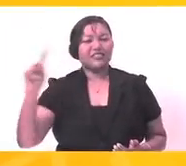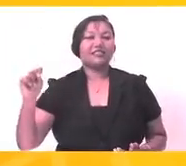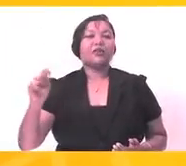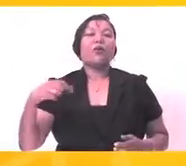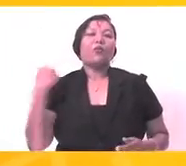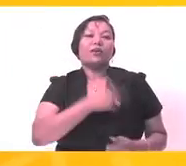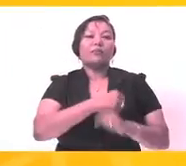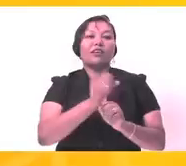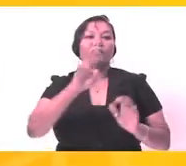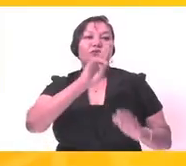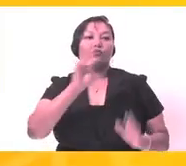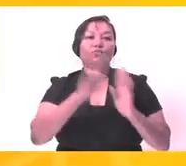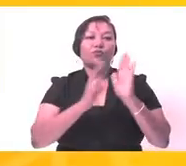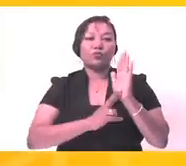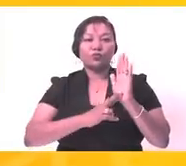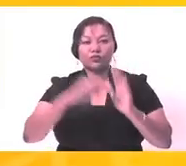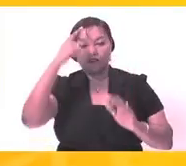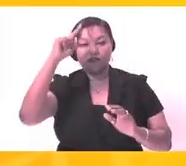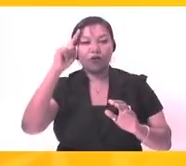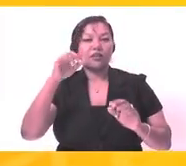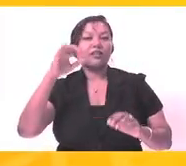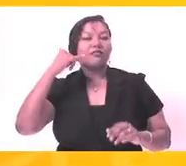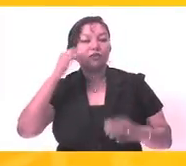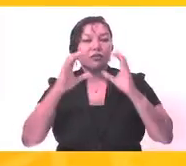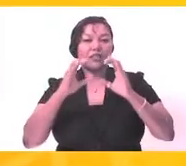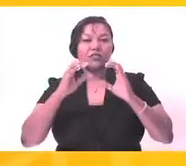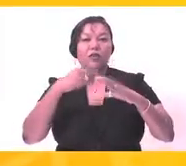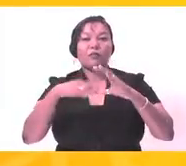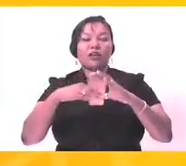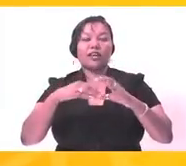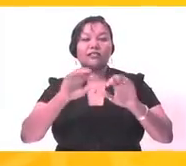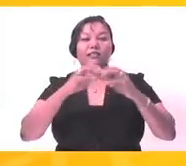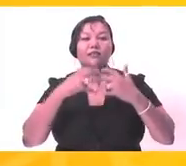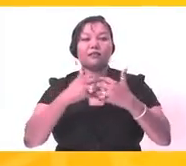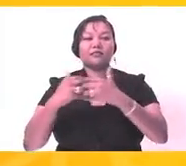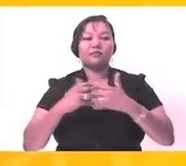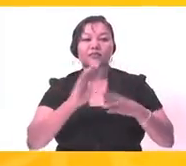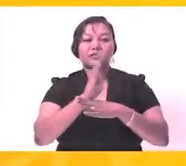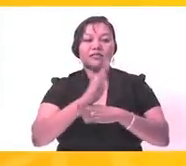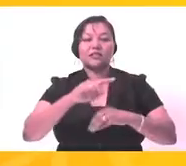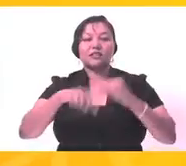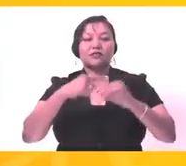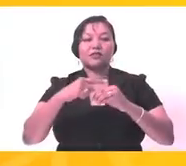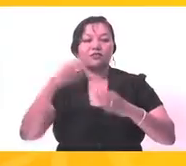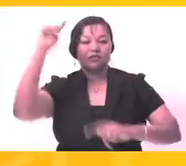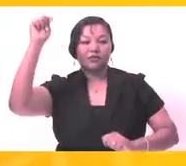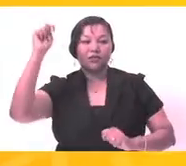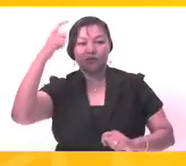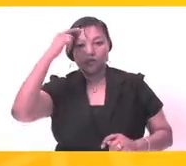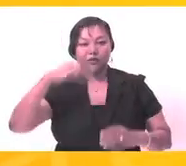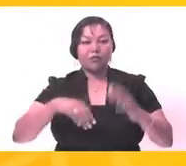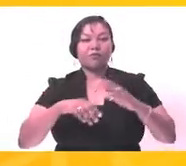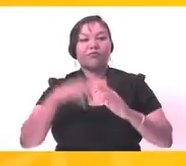Well, we regulate the telecommunications and broadcasting sector in Trinidad and Tobago. Through this, we promote a better quality of life for